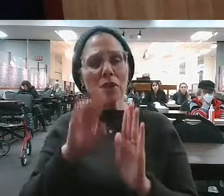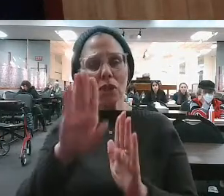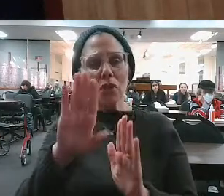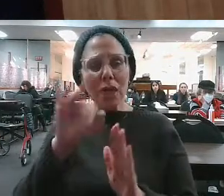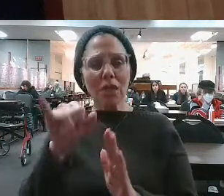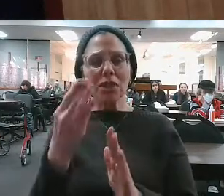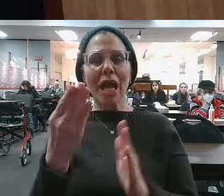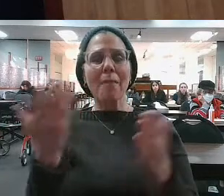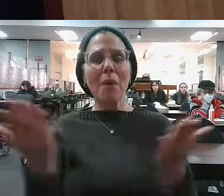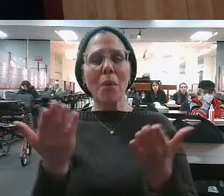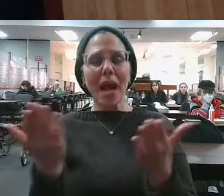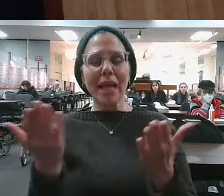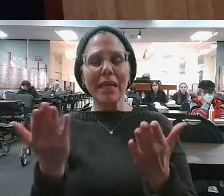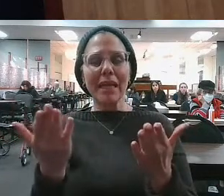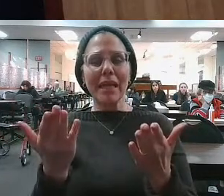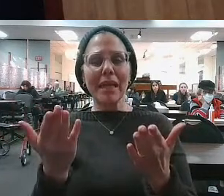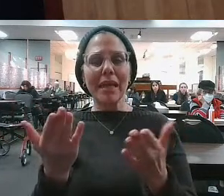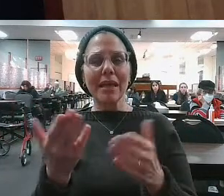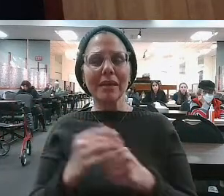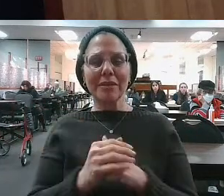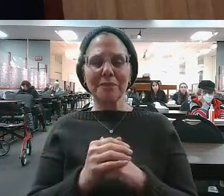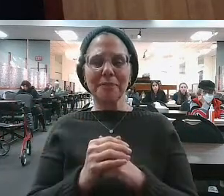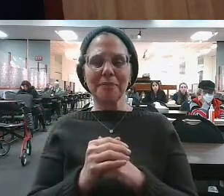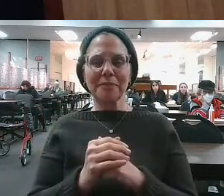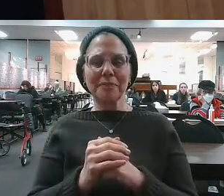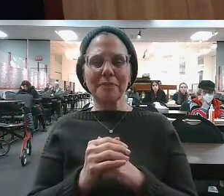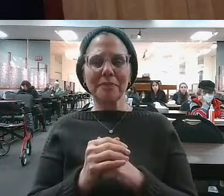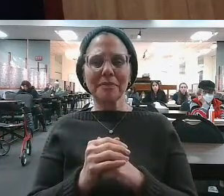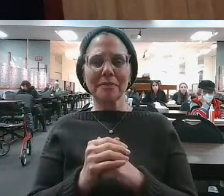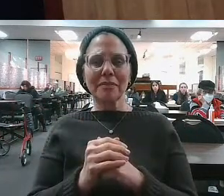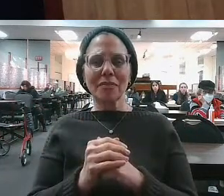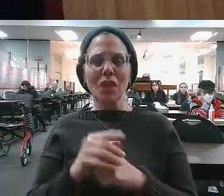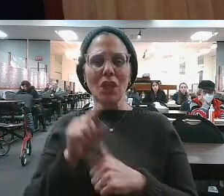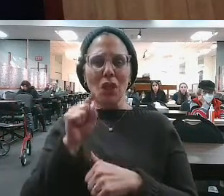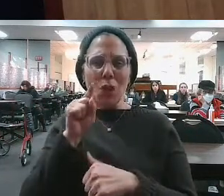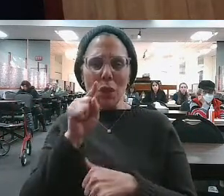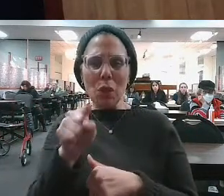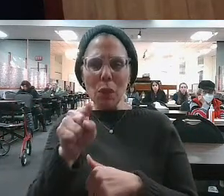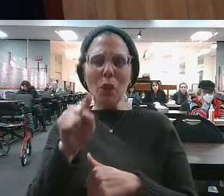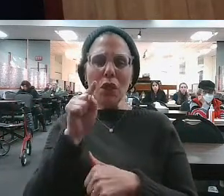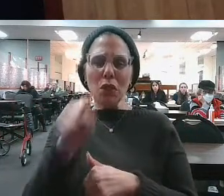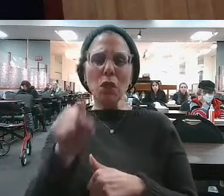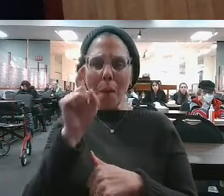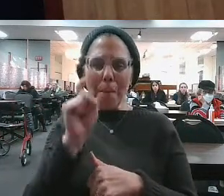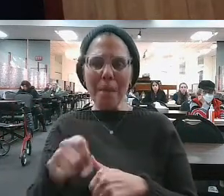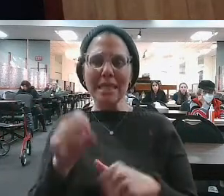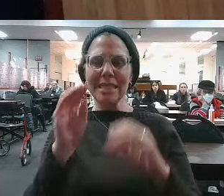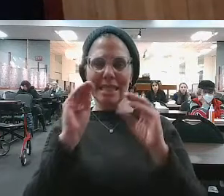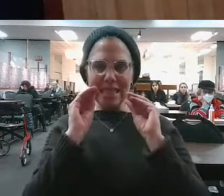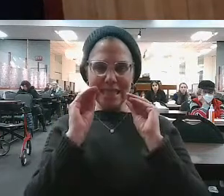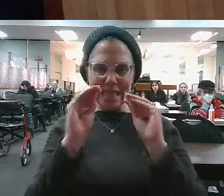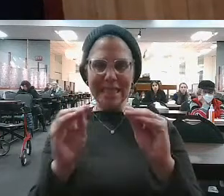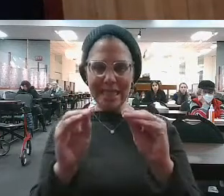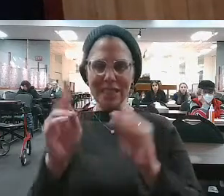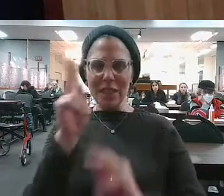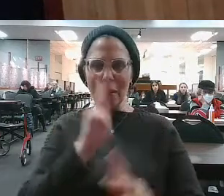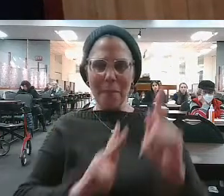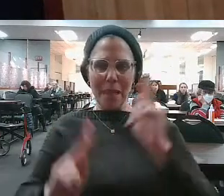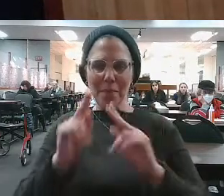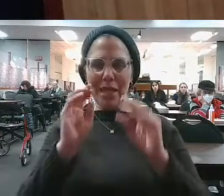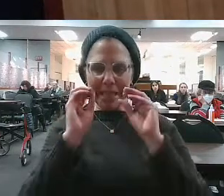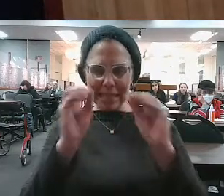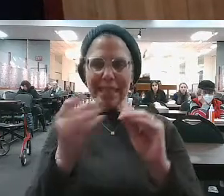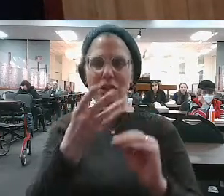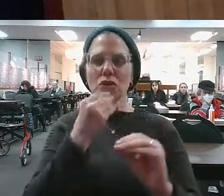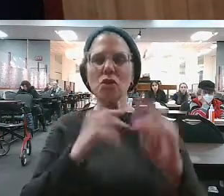your job? You have to teach the people, your life